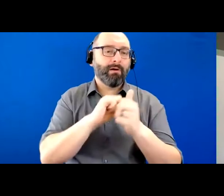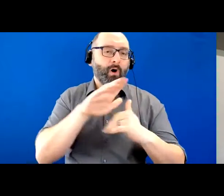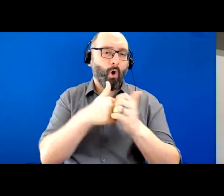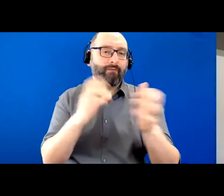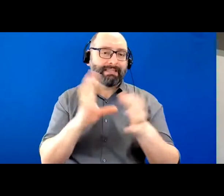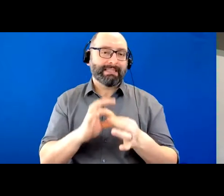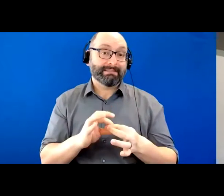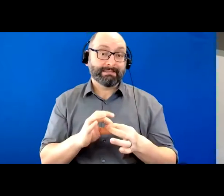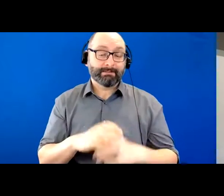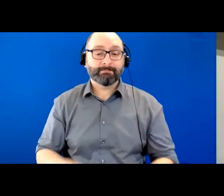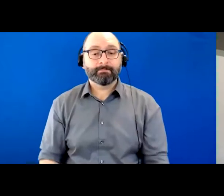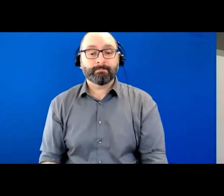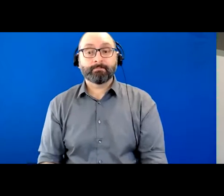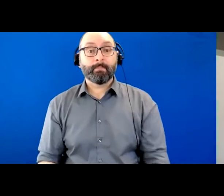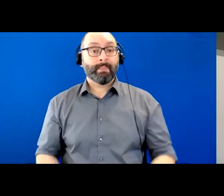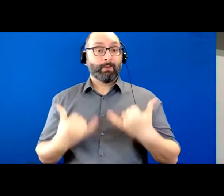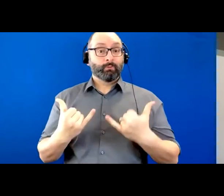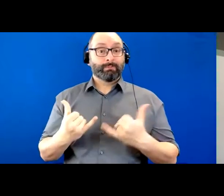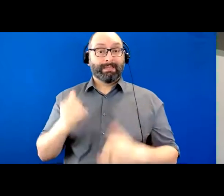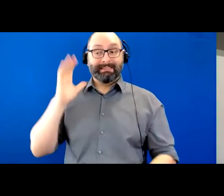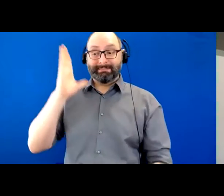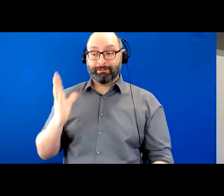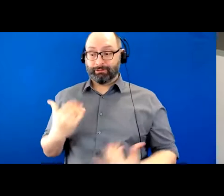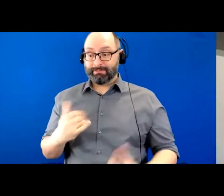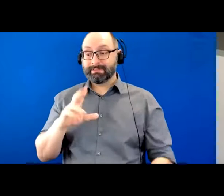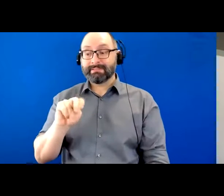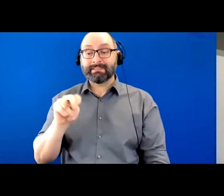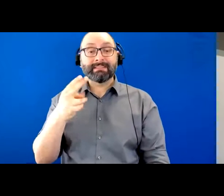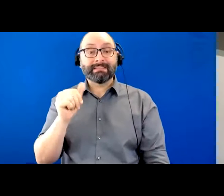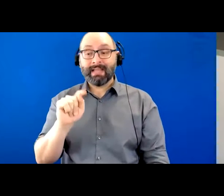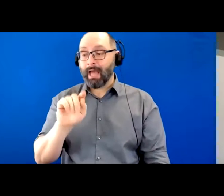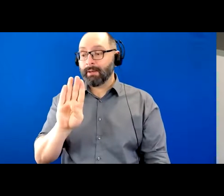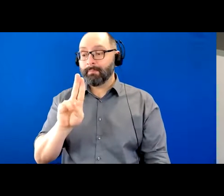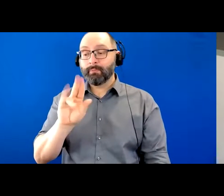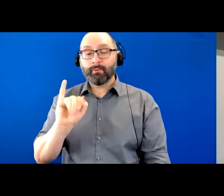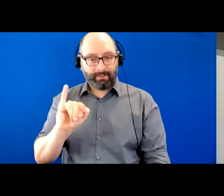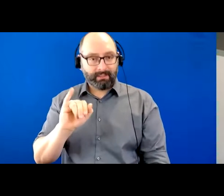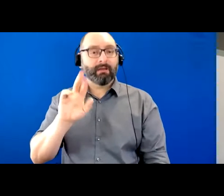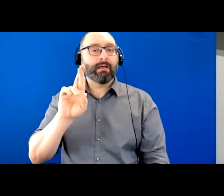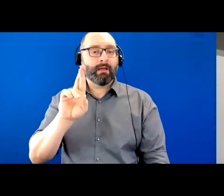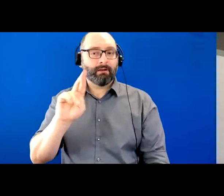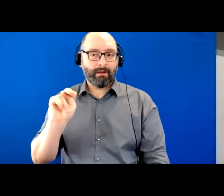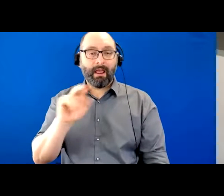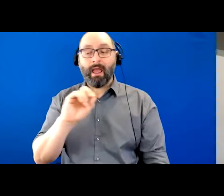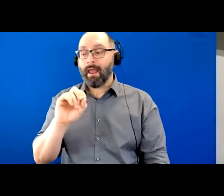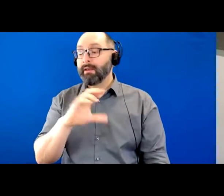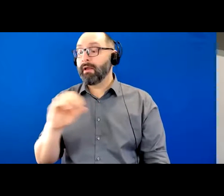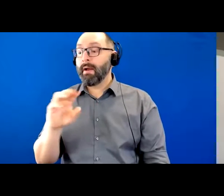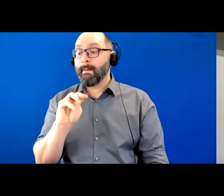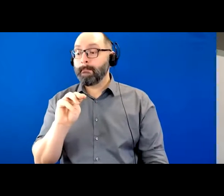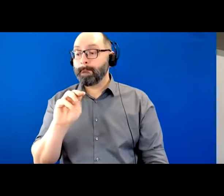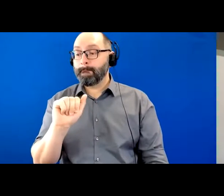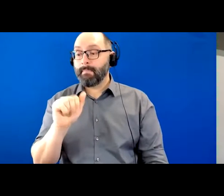Now, I'd like to introduce today's speakers. Nat Bui is a nurse practitioner, and Manor Alawala is a care team